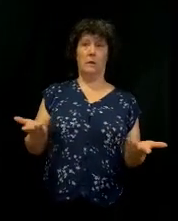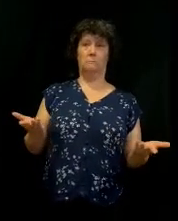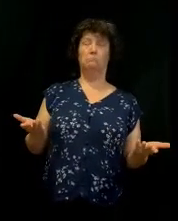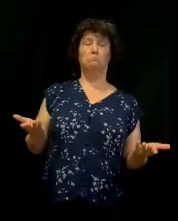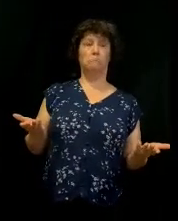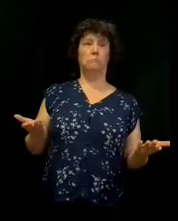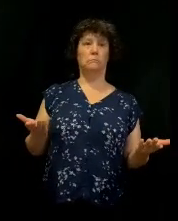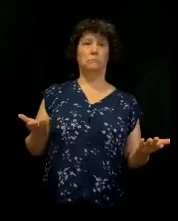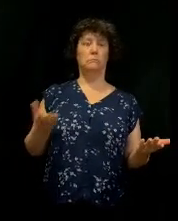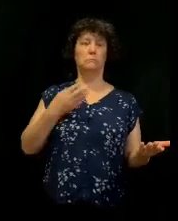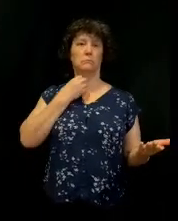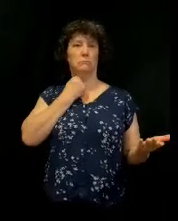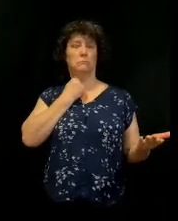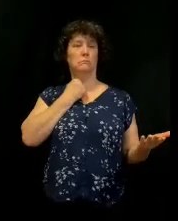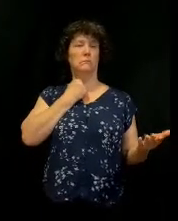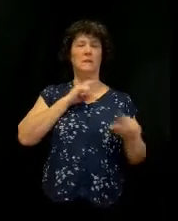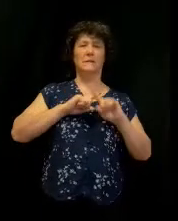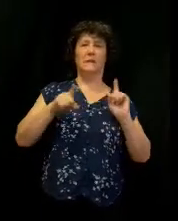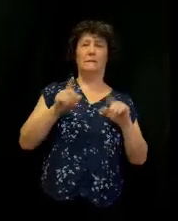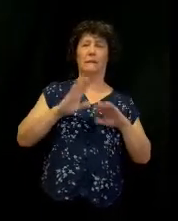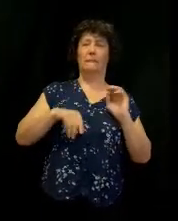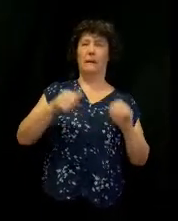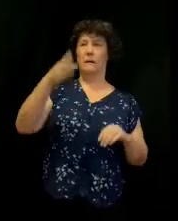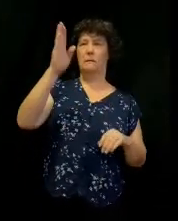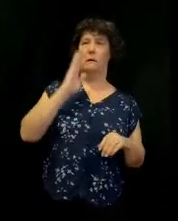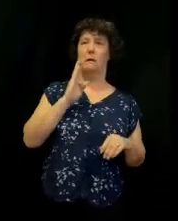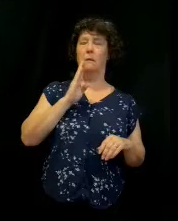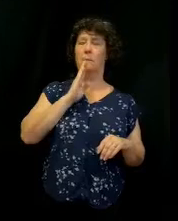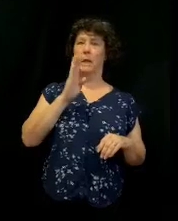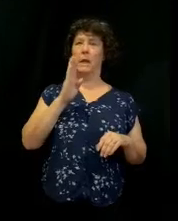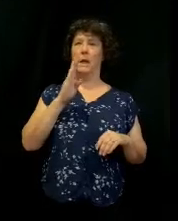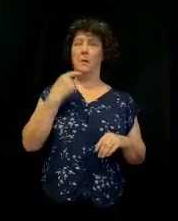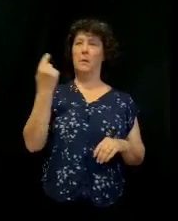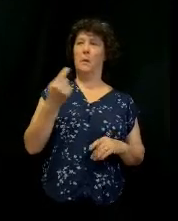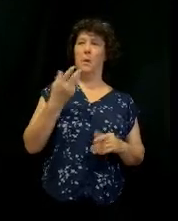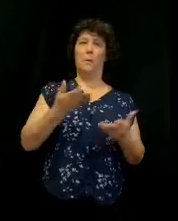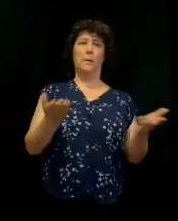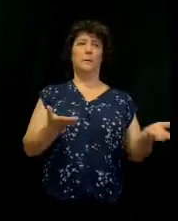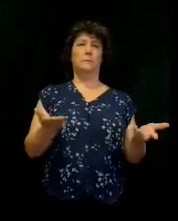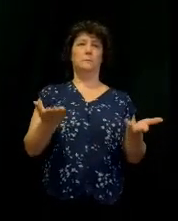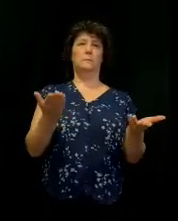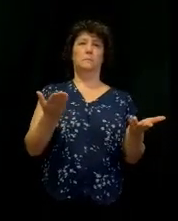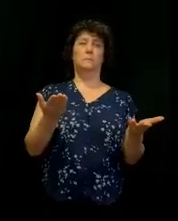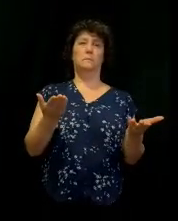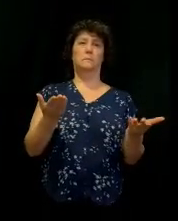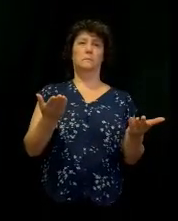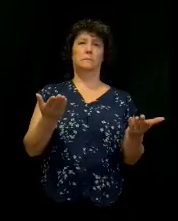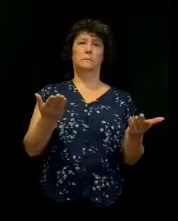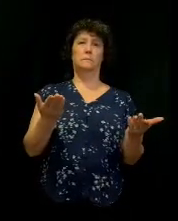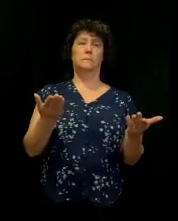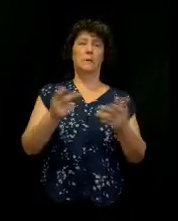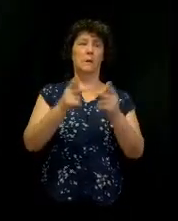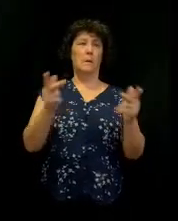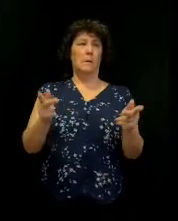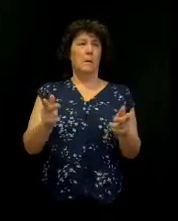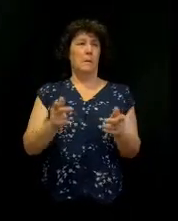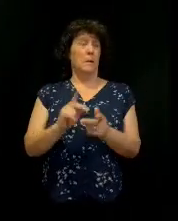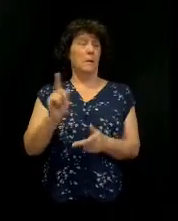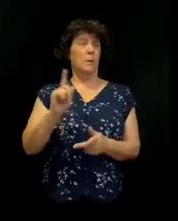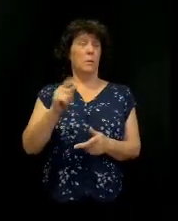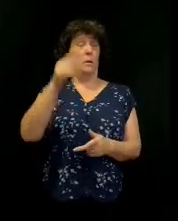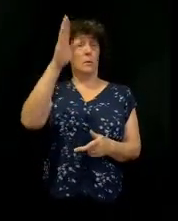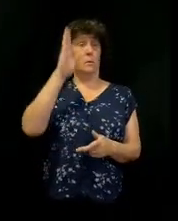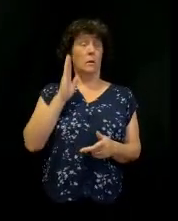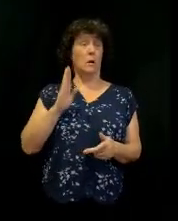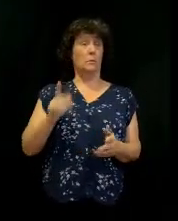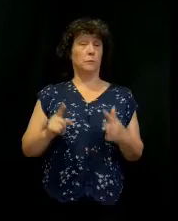That's different than just God being omnipresent. And there's a habitat that God shows up in. One would be